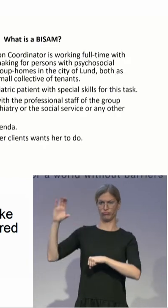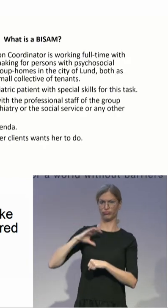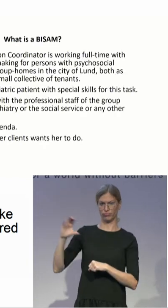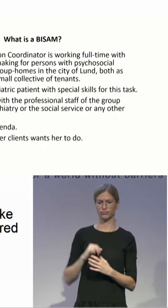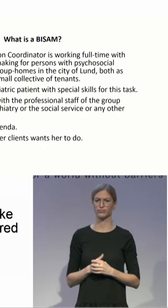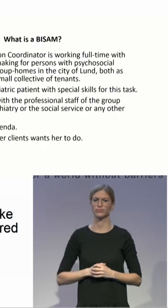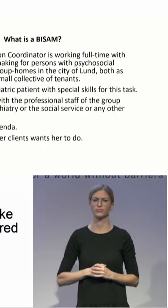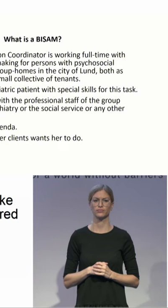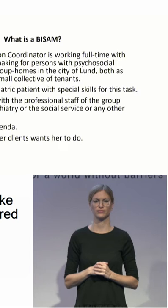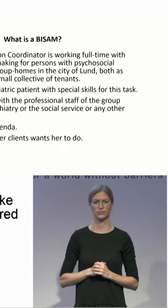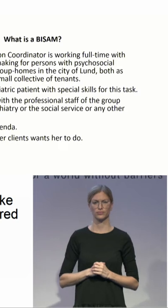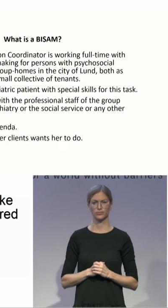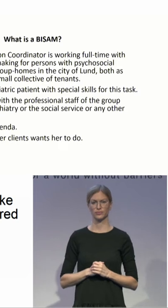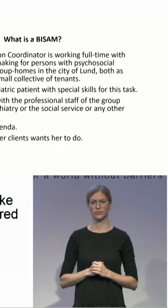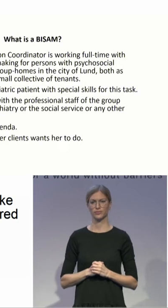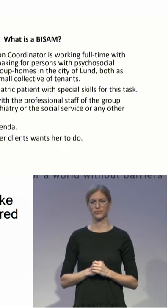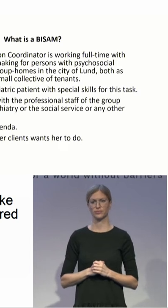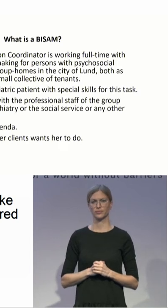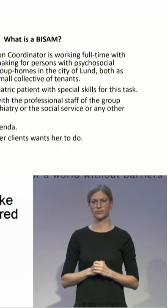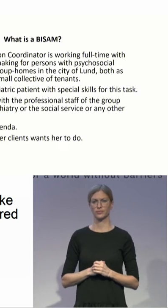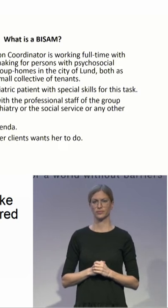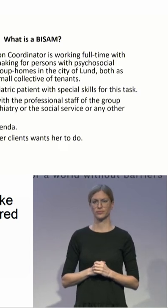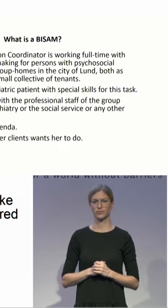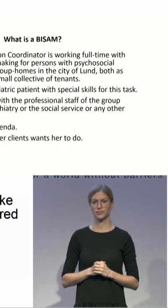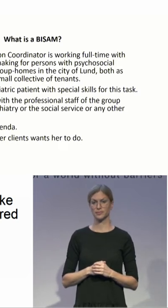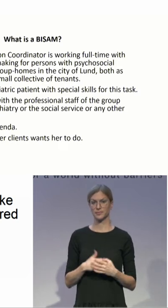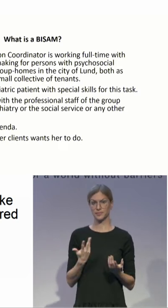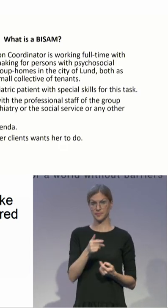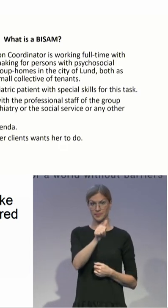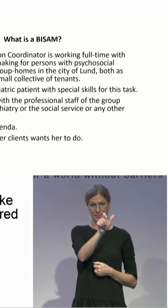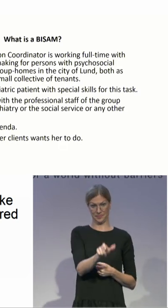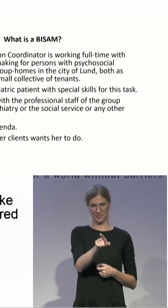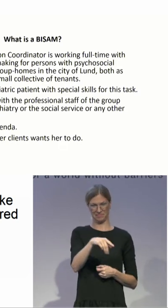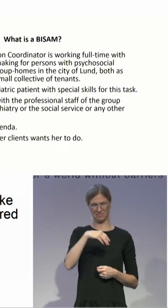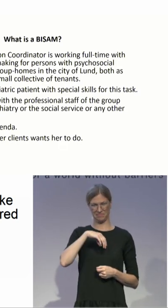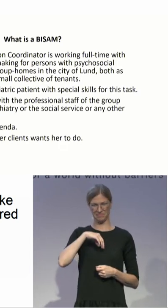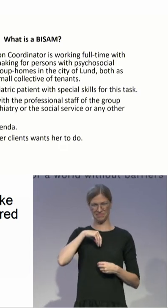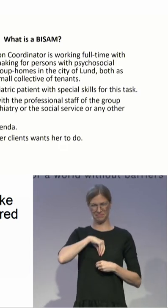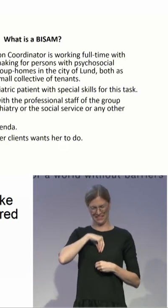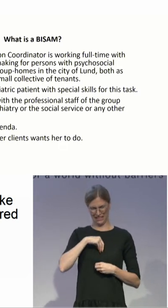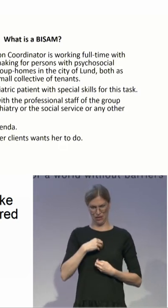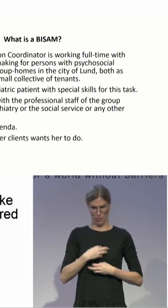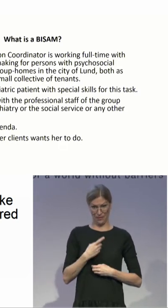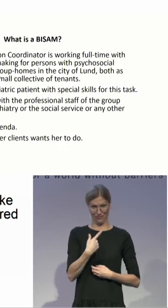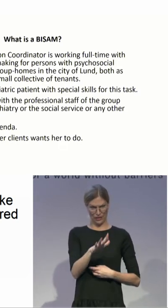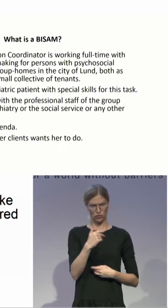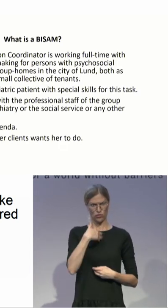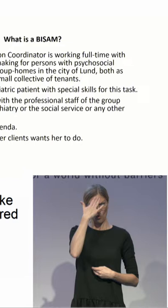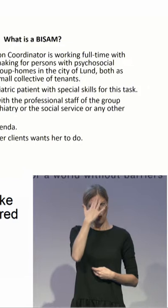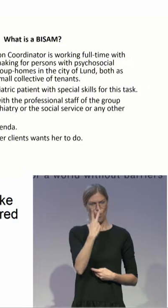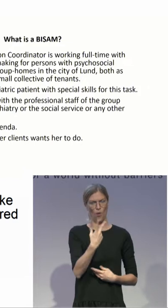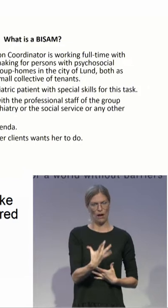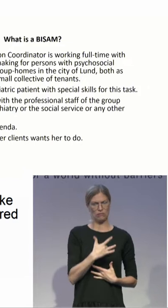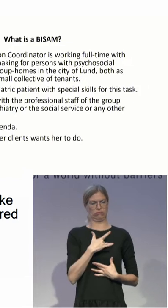At the moment, PO Skåne has 19 personal ombudsman, one self-determination coordinator and one director